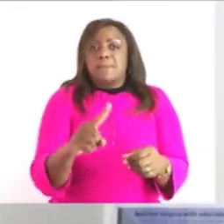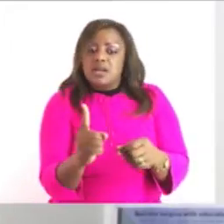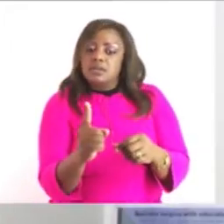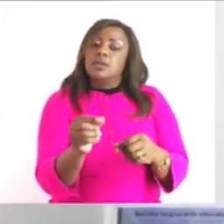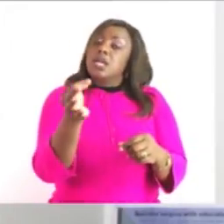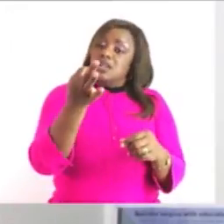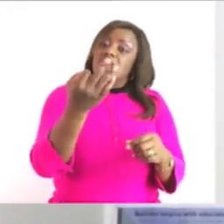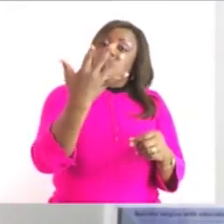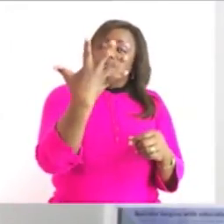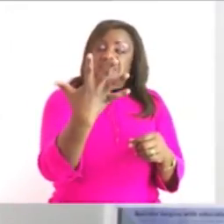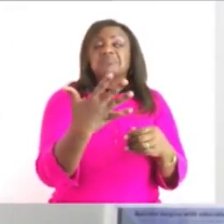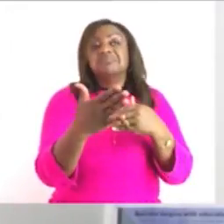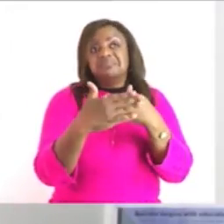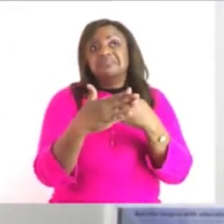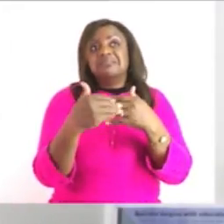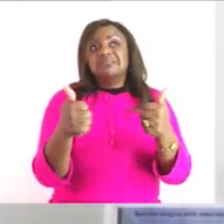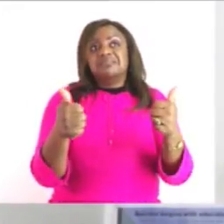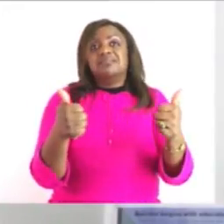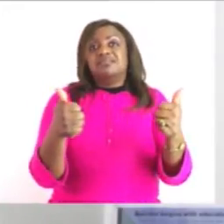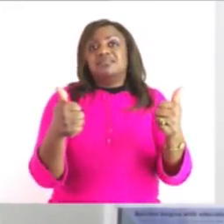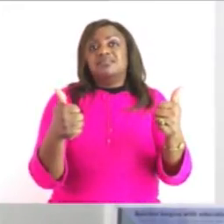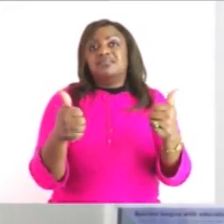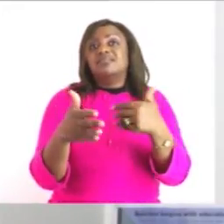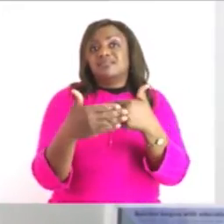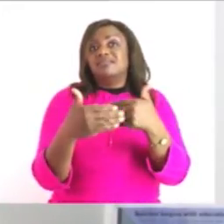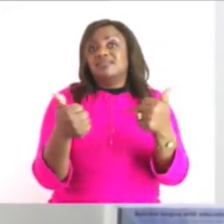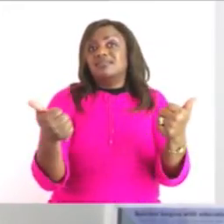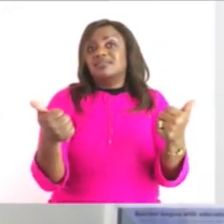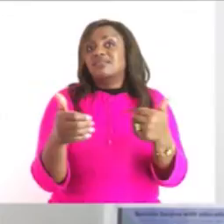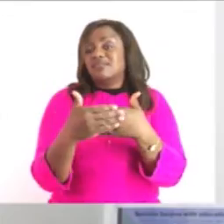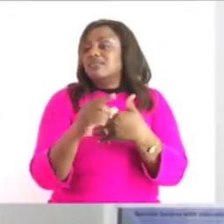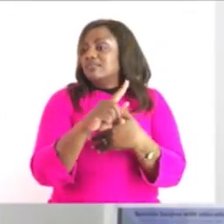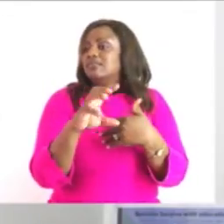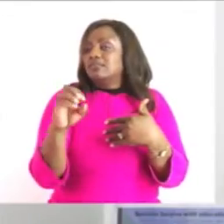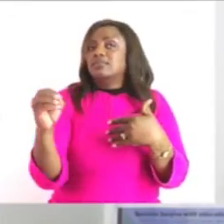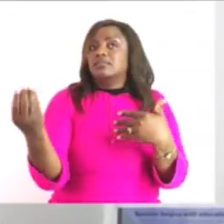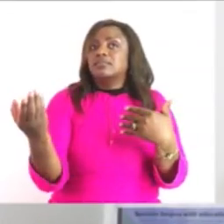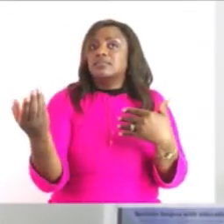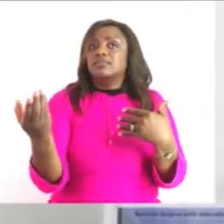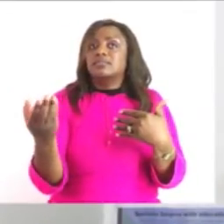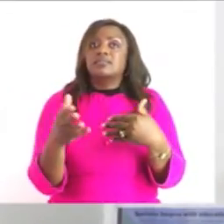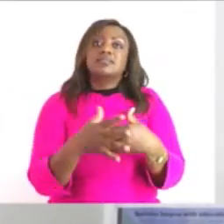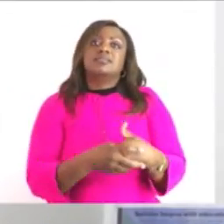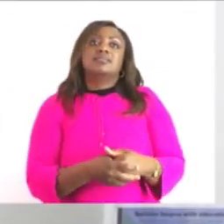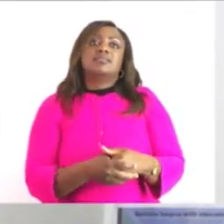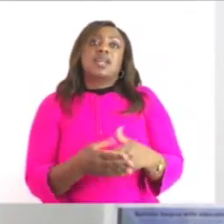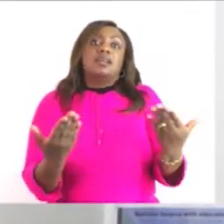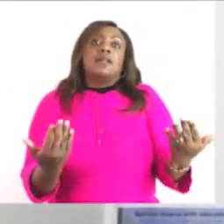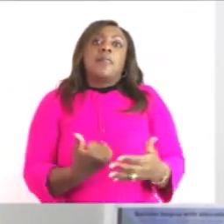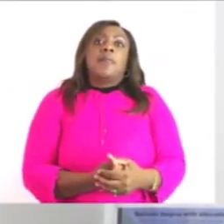obviously you get 100 if you are to round of 95 degrees celsius you still get 100 degrees so